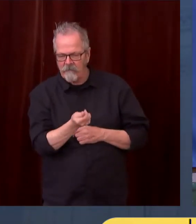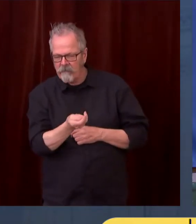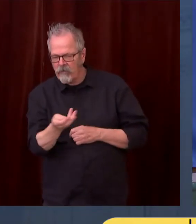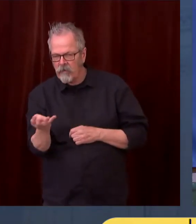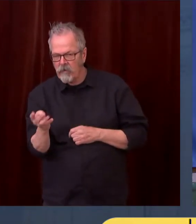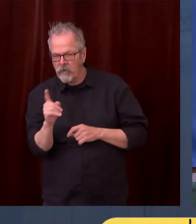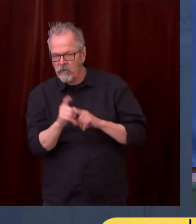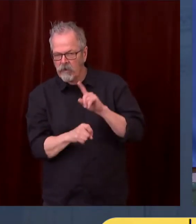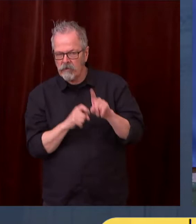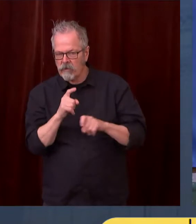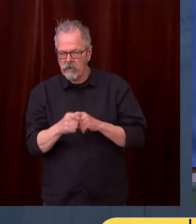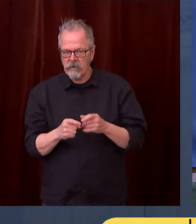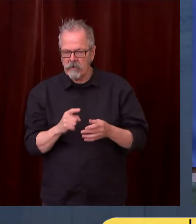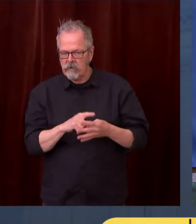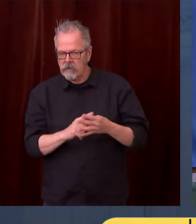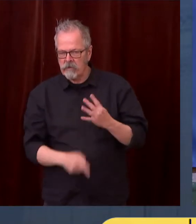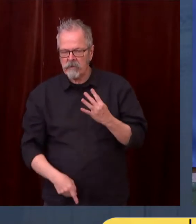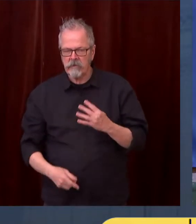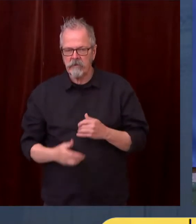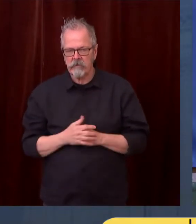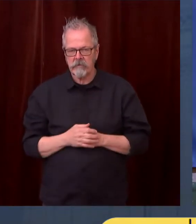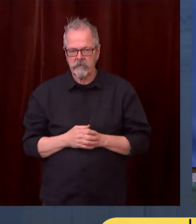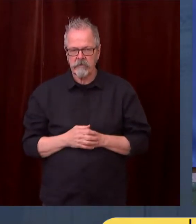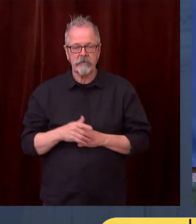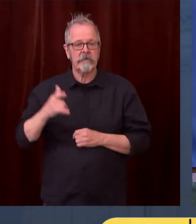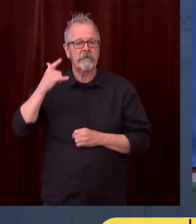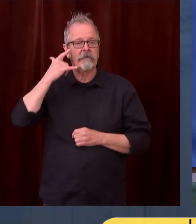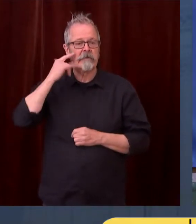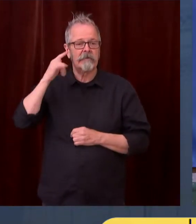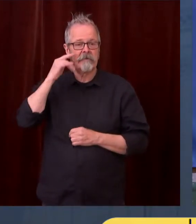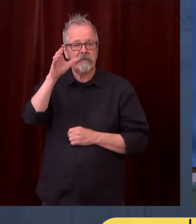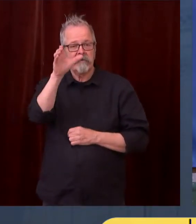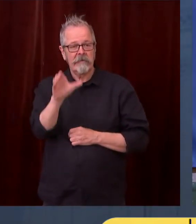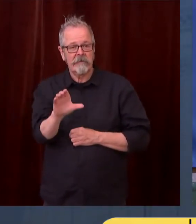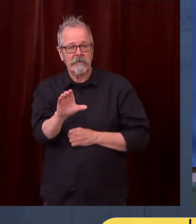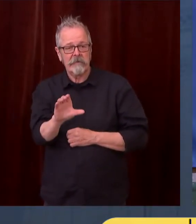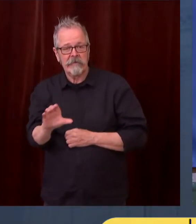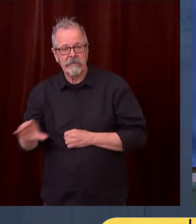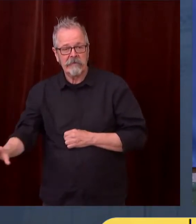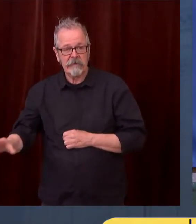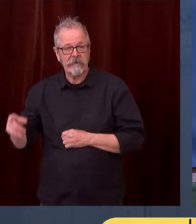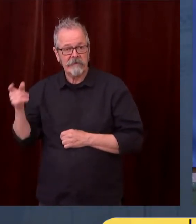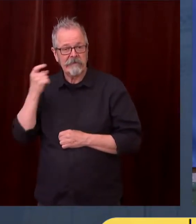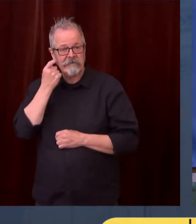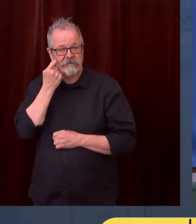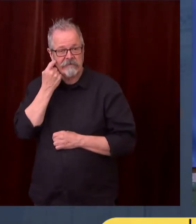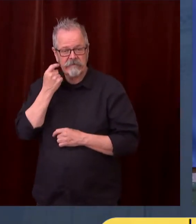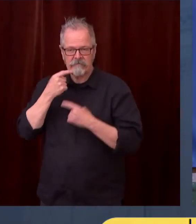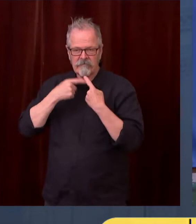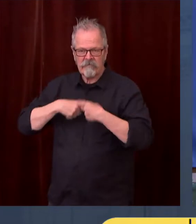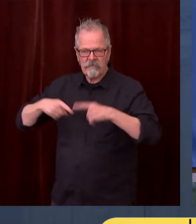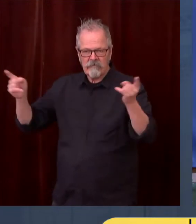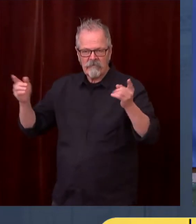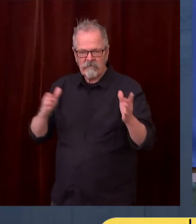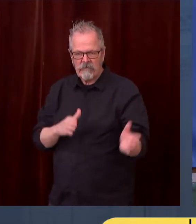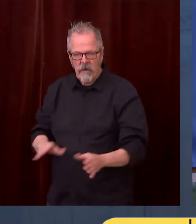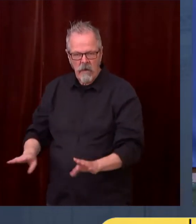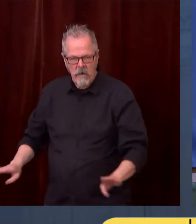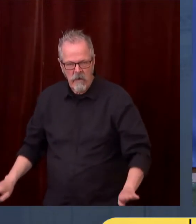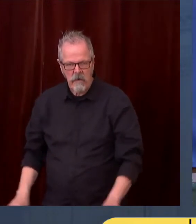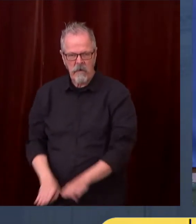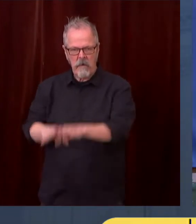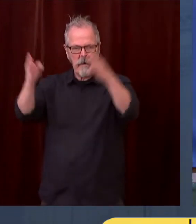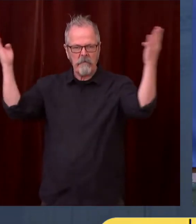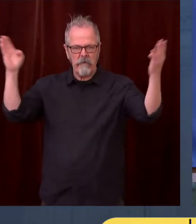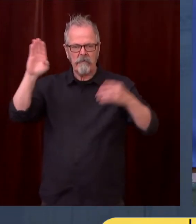Lacey, California recently announced a plan to fully reopen their economy by June 15th if their vaccination and hospitalization